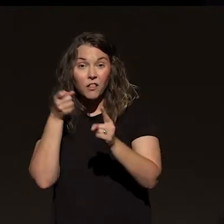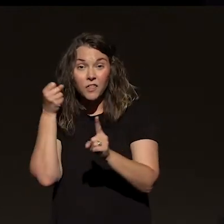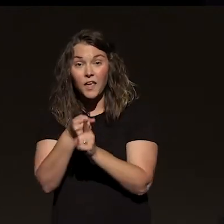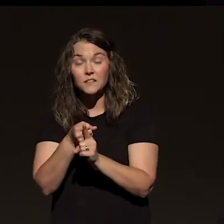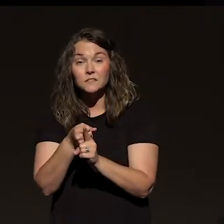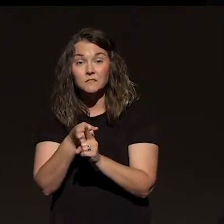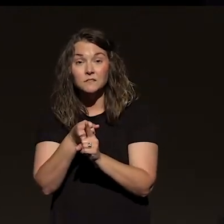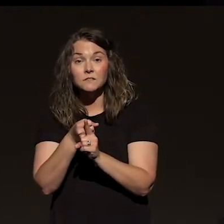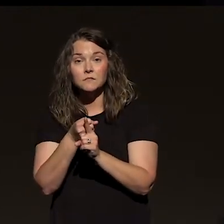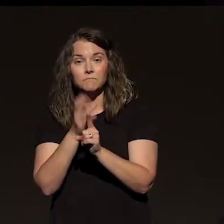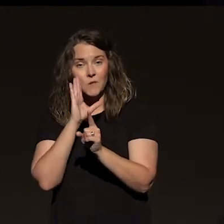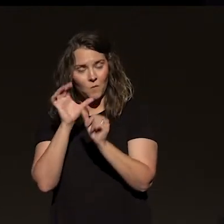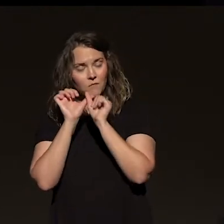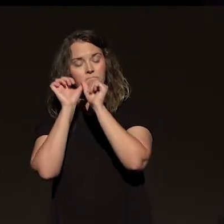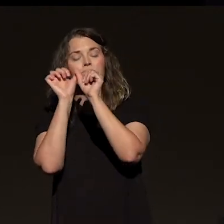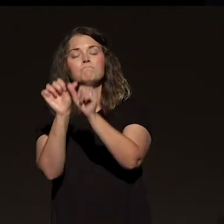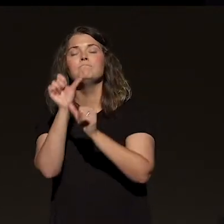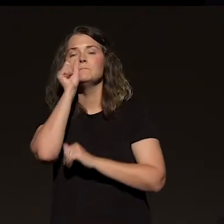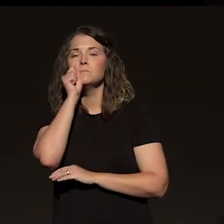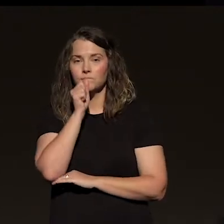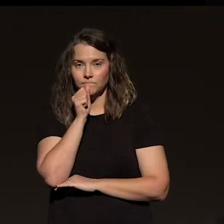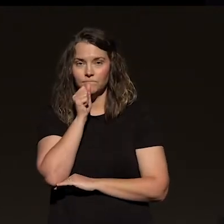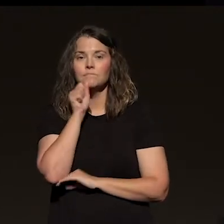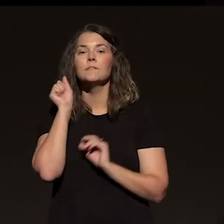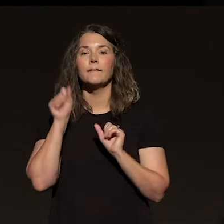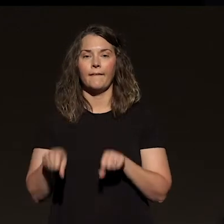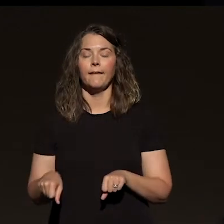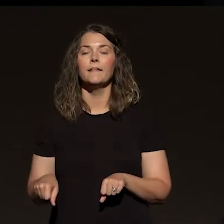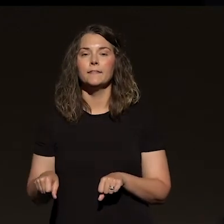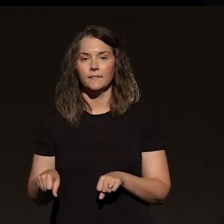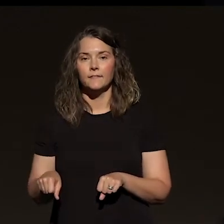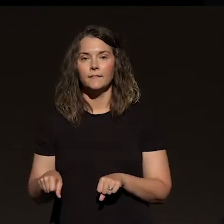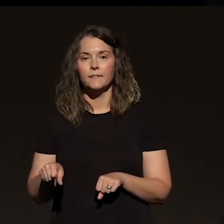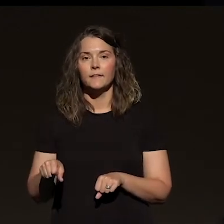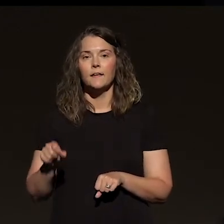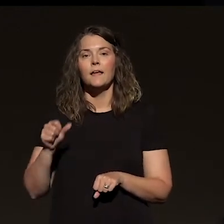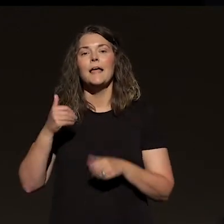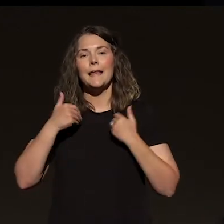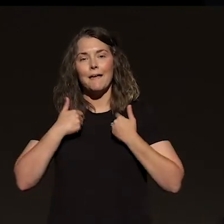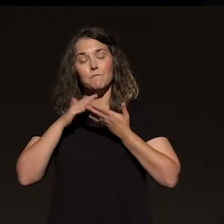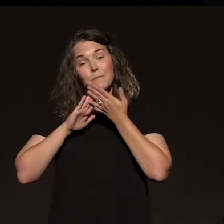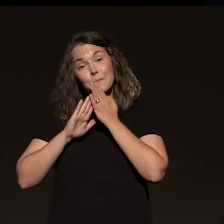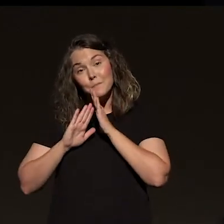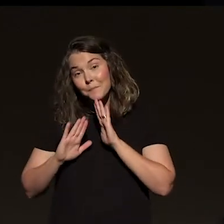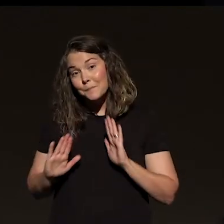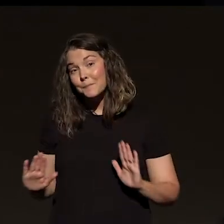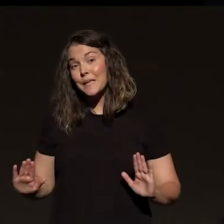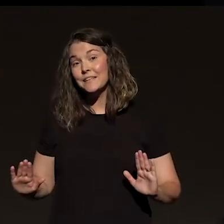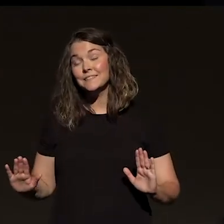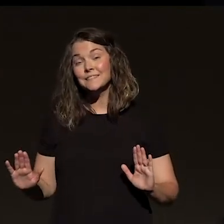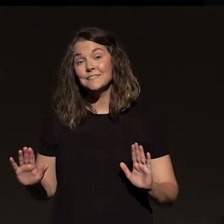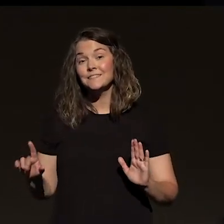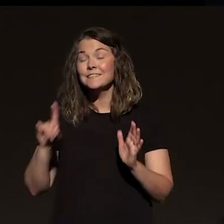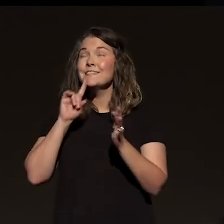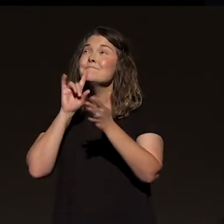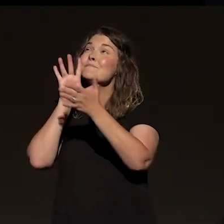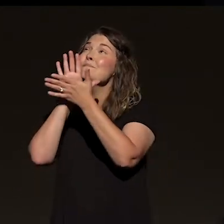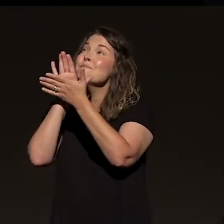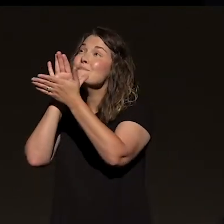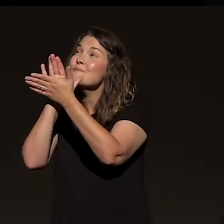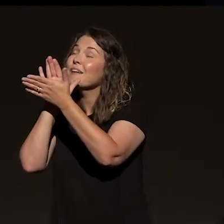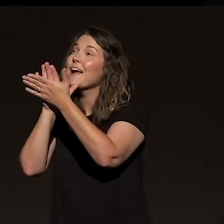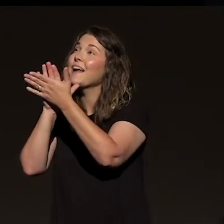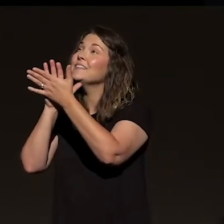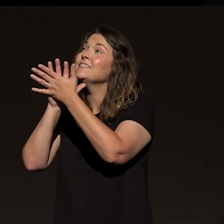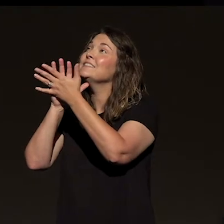you, you're going to stand. And when that ultimate storm comes, you're going to have peace. You're going to be able to praise and you're going to stand with your hands raised and say, God,